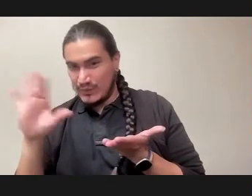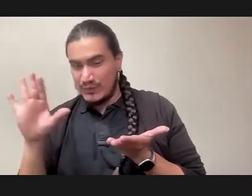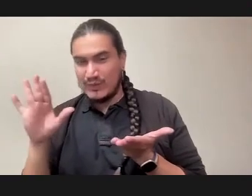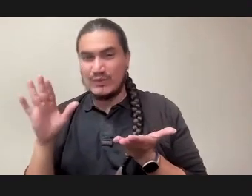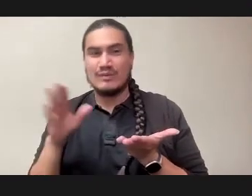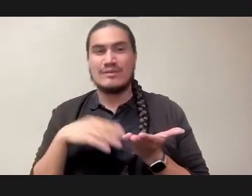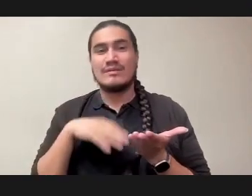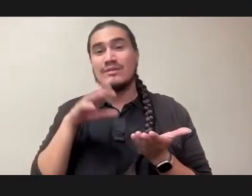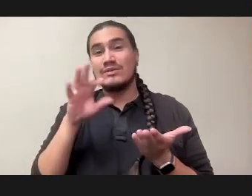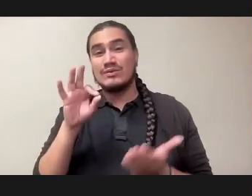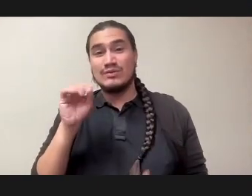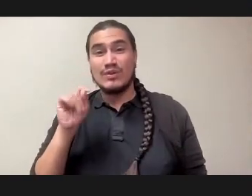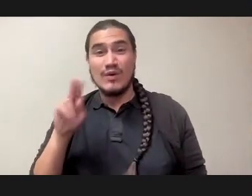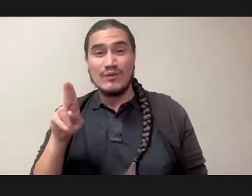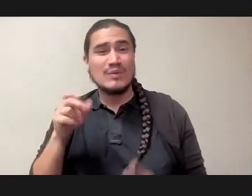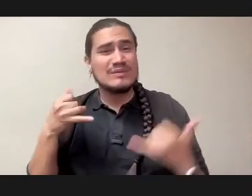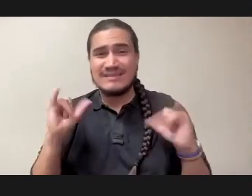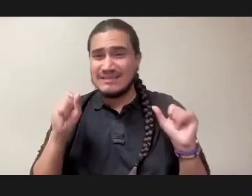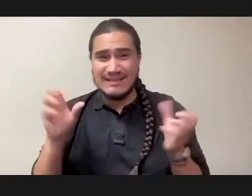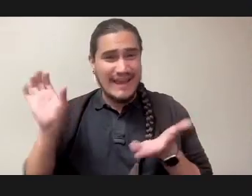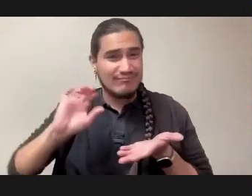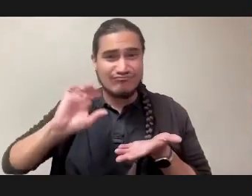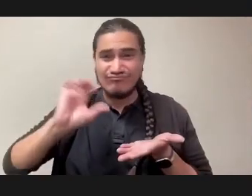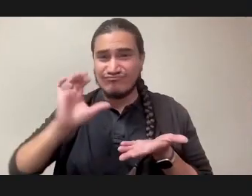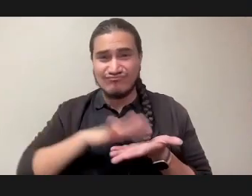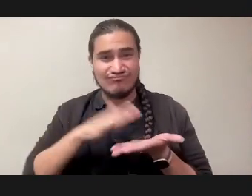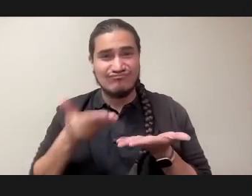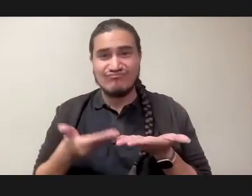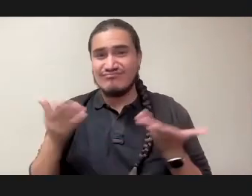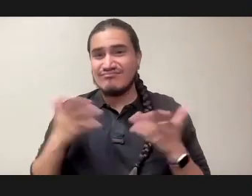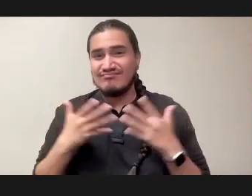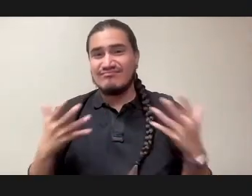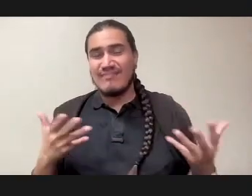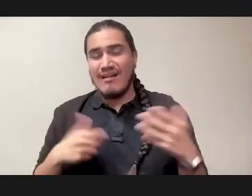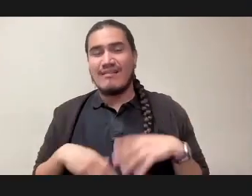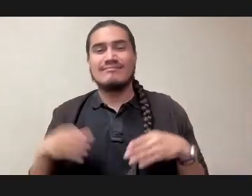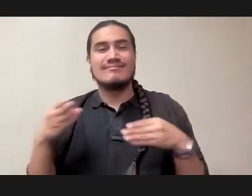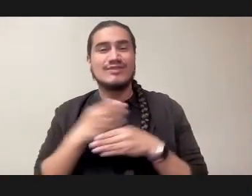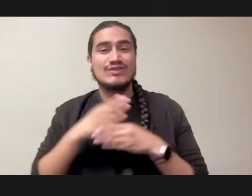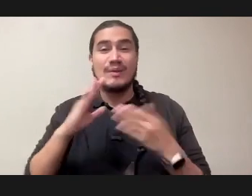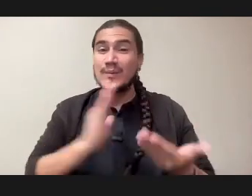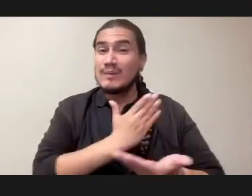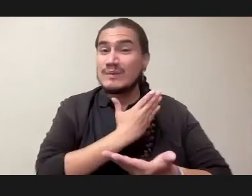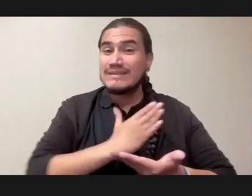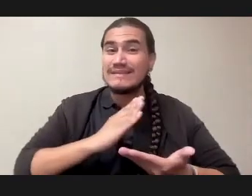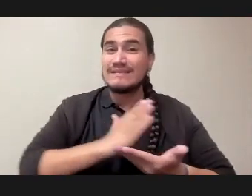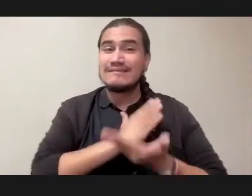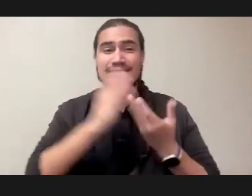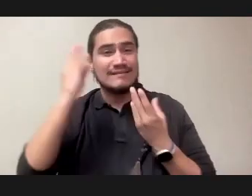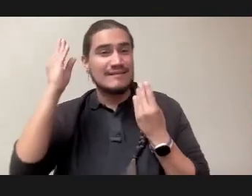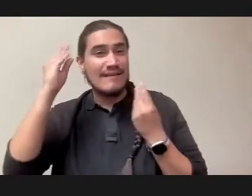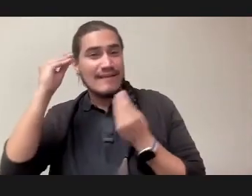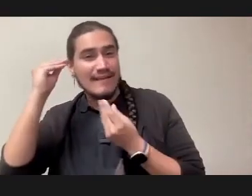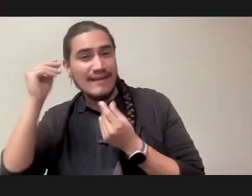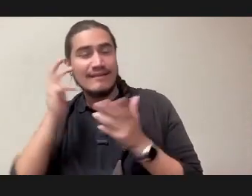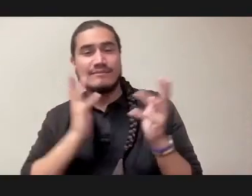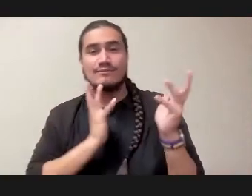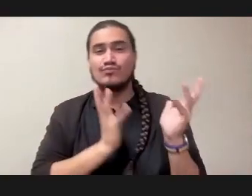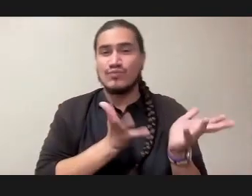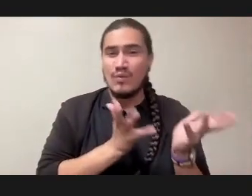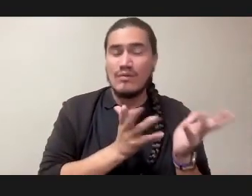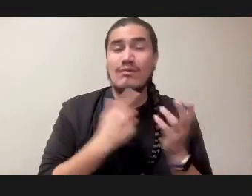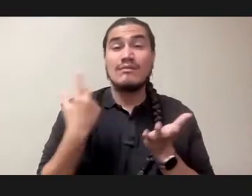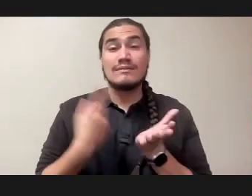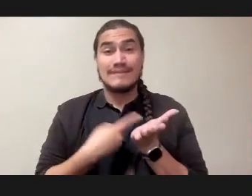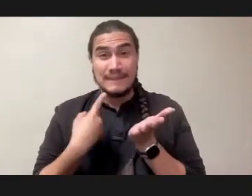tofu, you can season the tofu up. It's all good, right? Share music, think, and talk. And sometimes it doesn't always